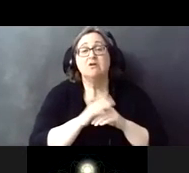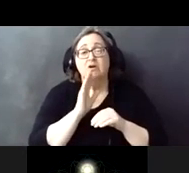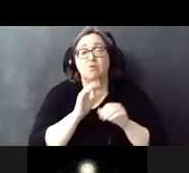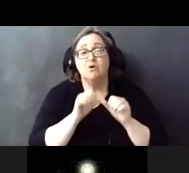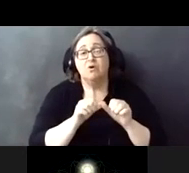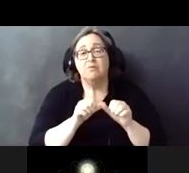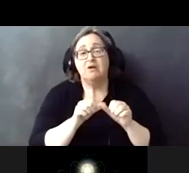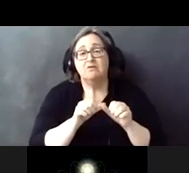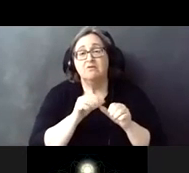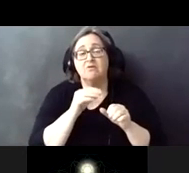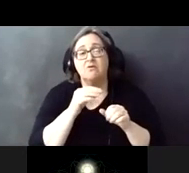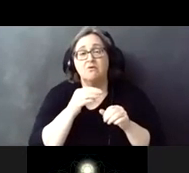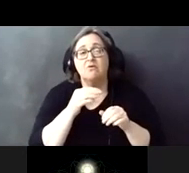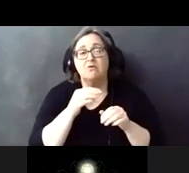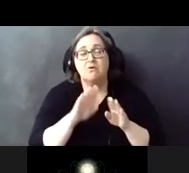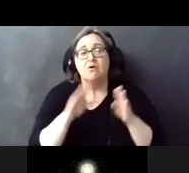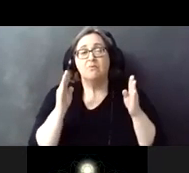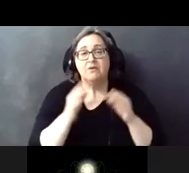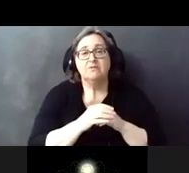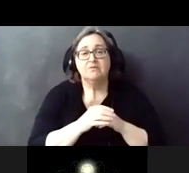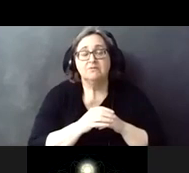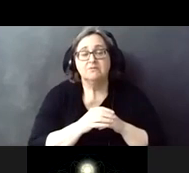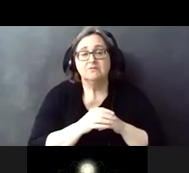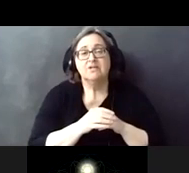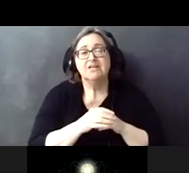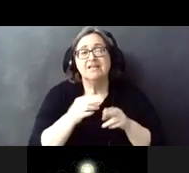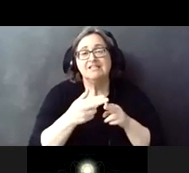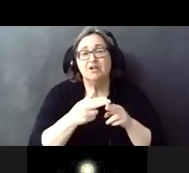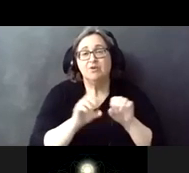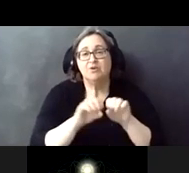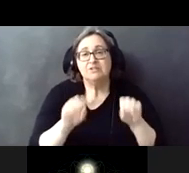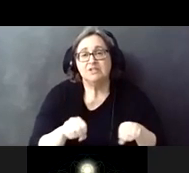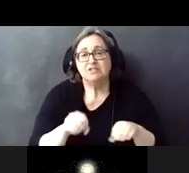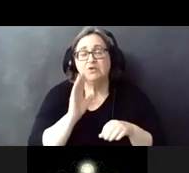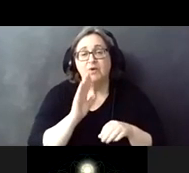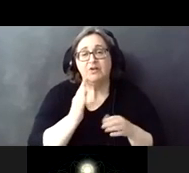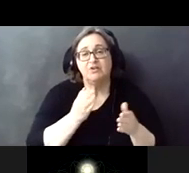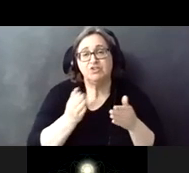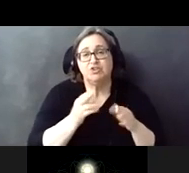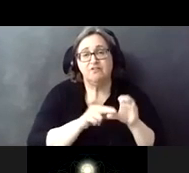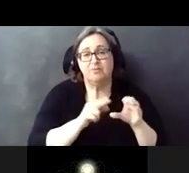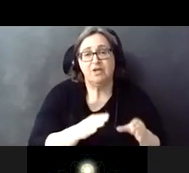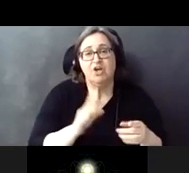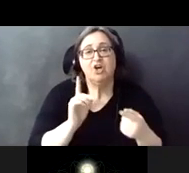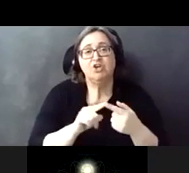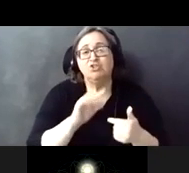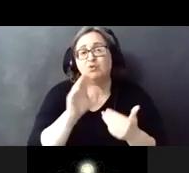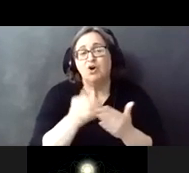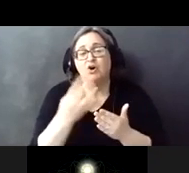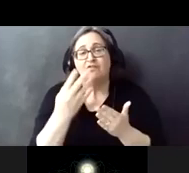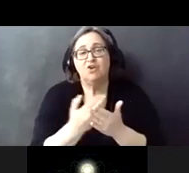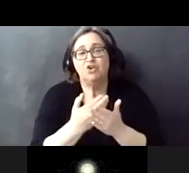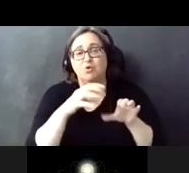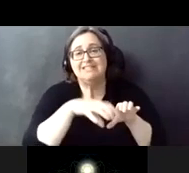use of temporary station facilities the temporary stations will serve passengers until all four new